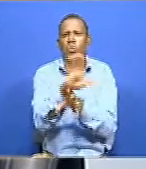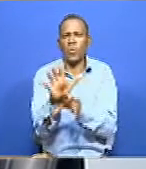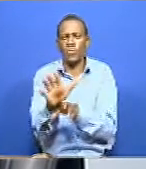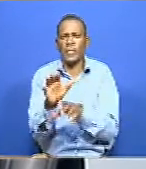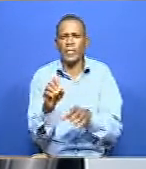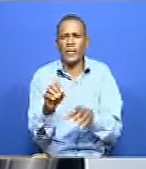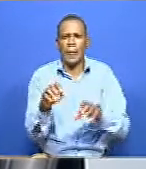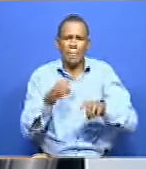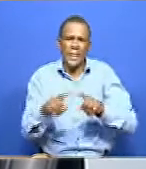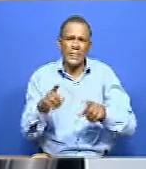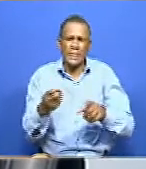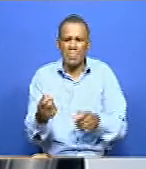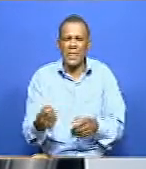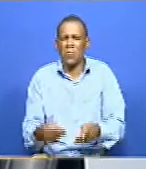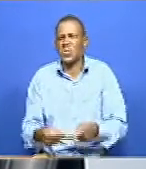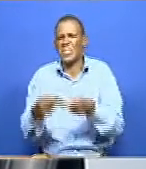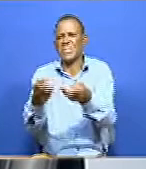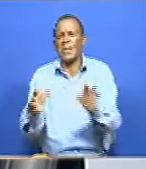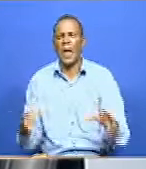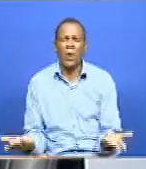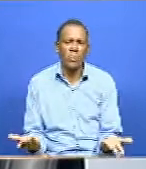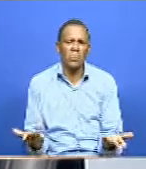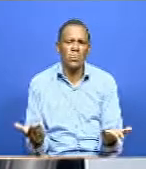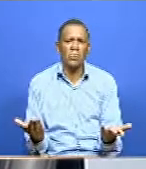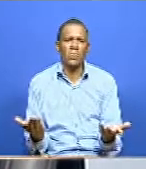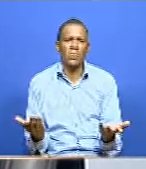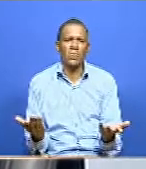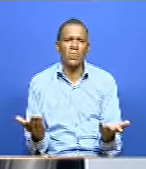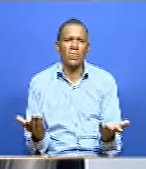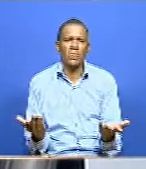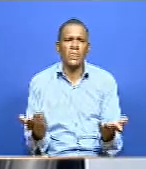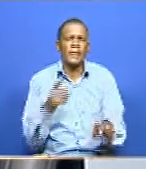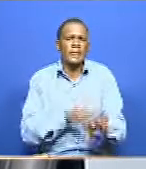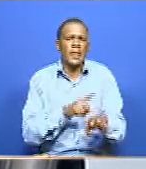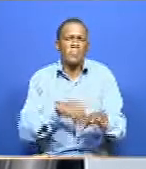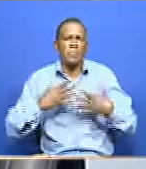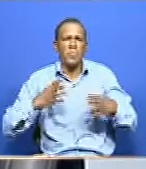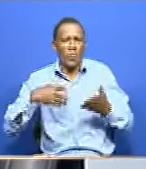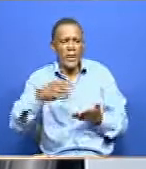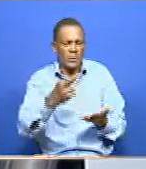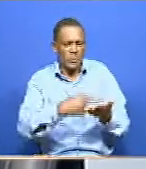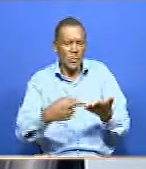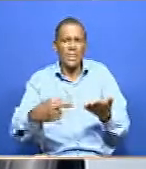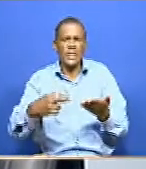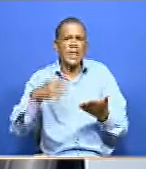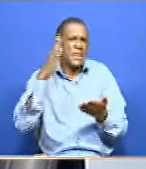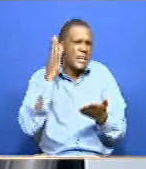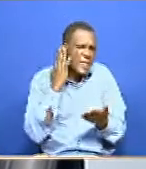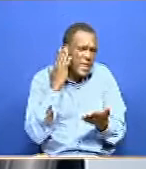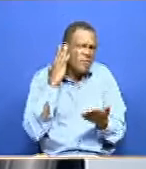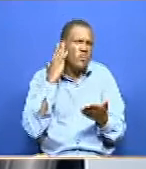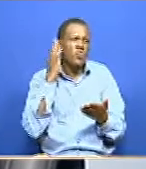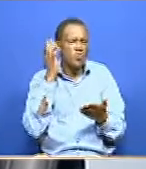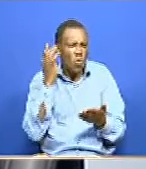is, how was it relayed out there? When people are going to register, did people, you know, did deaf person actually get to